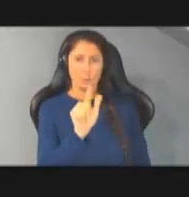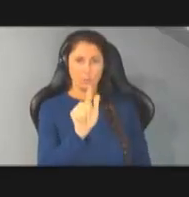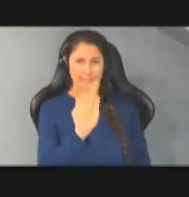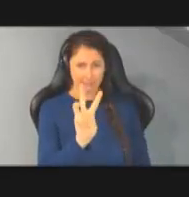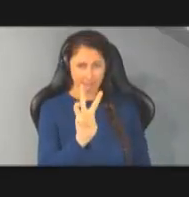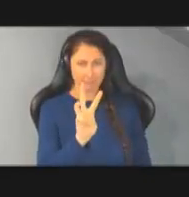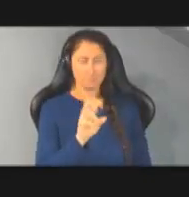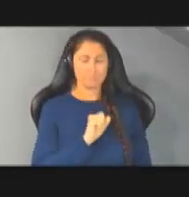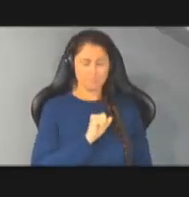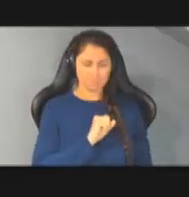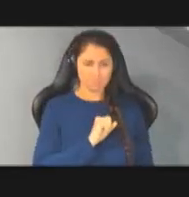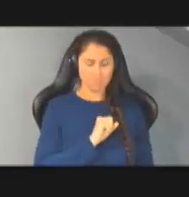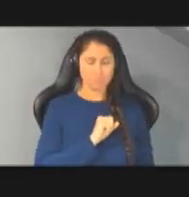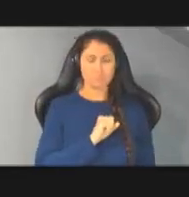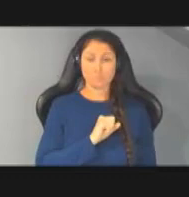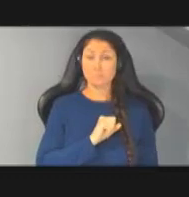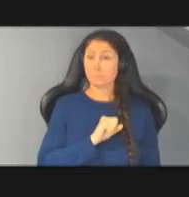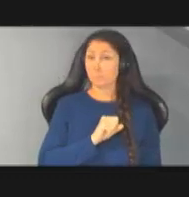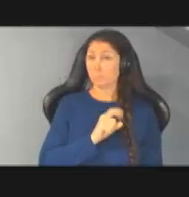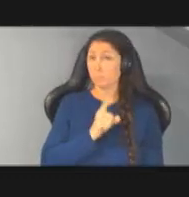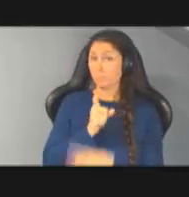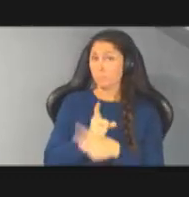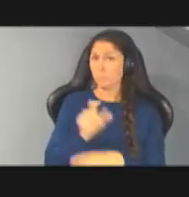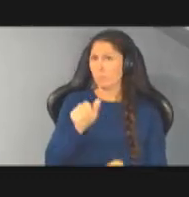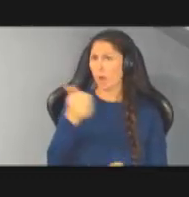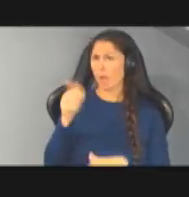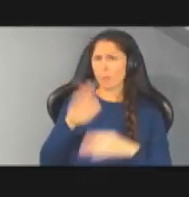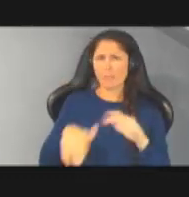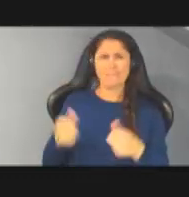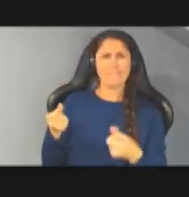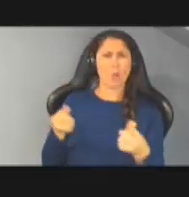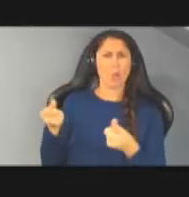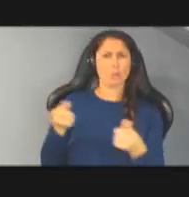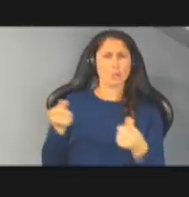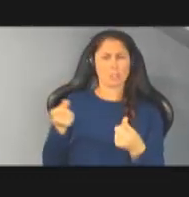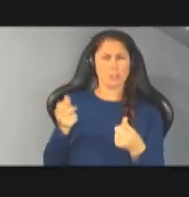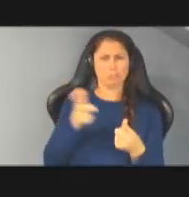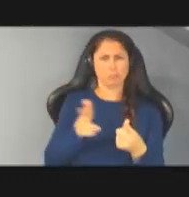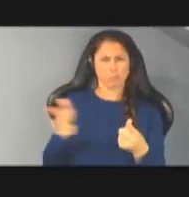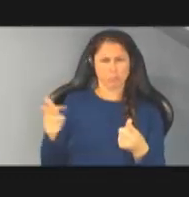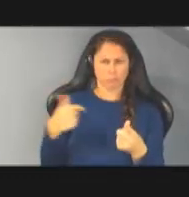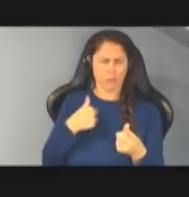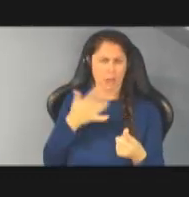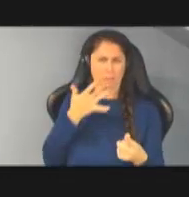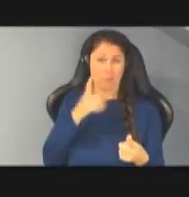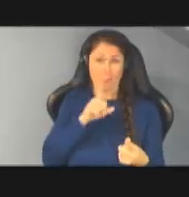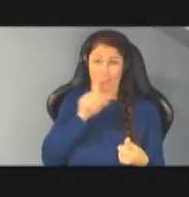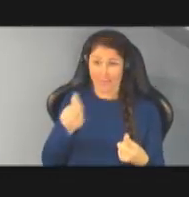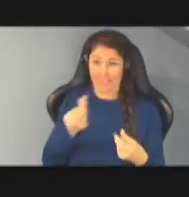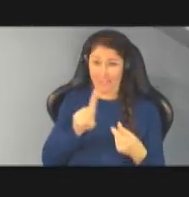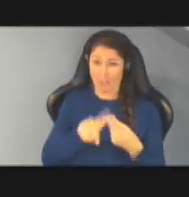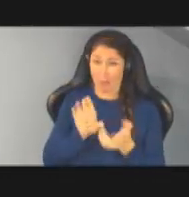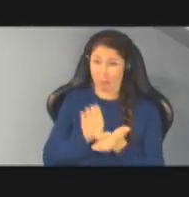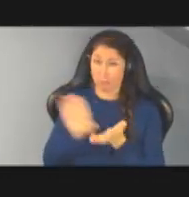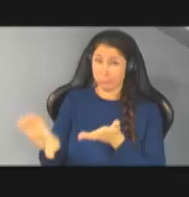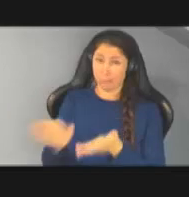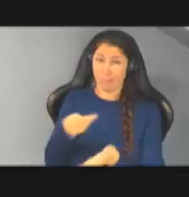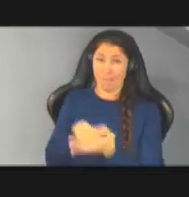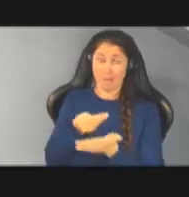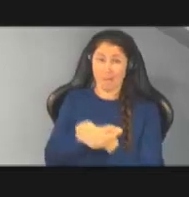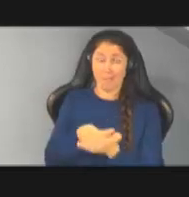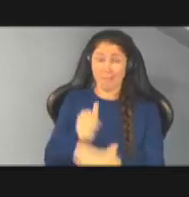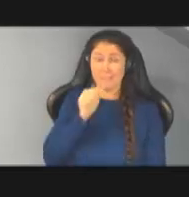right and other than vehicles which that's what i would prefer that's where we really need to put any money that's not